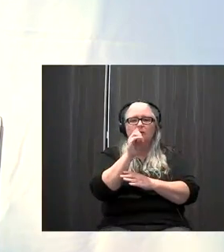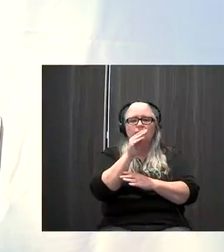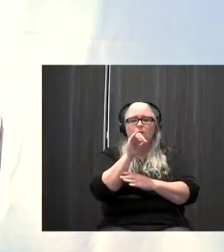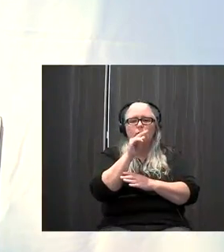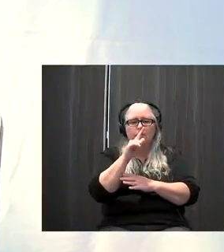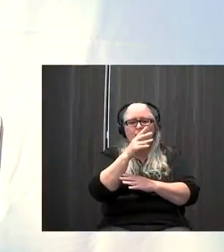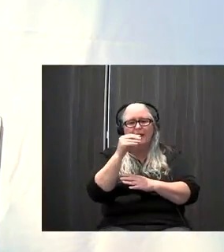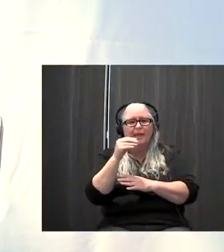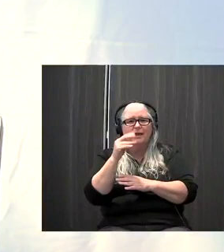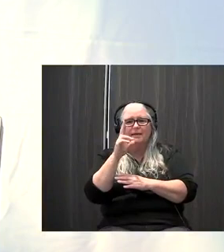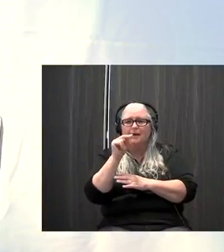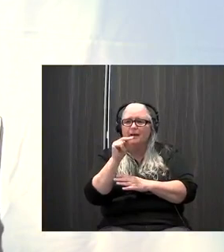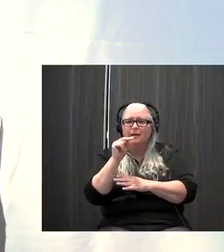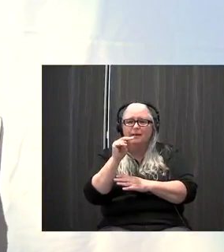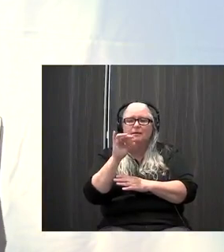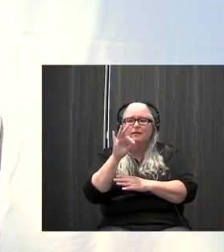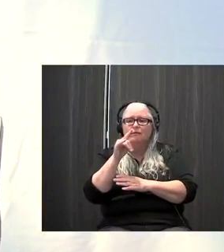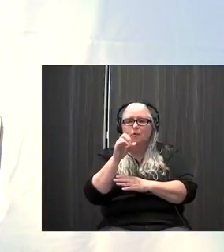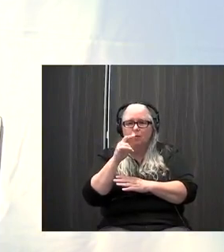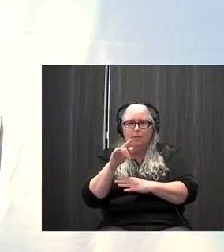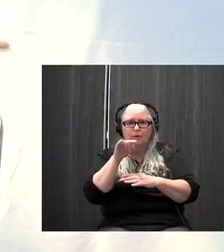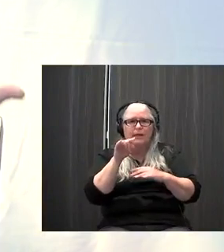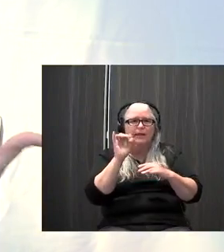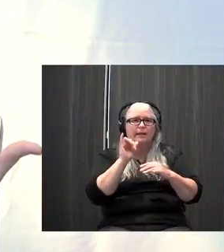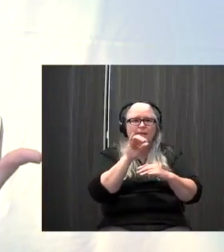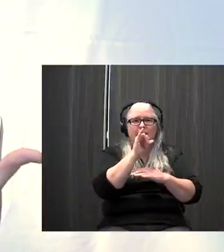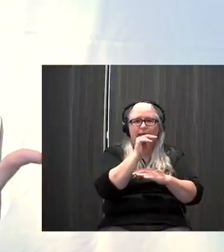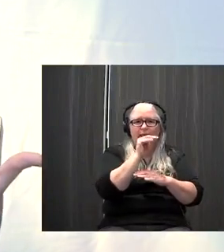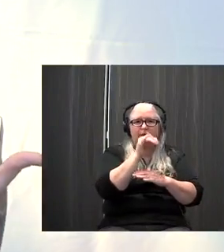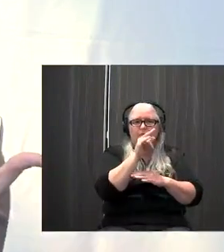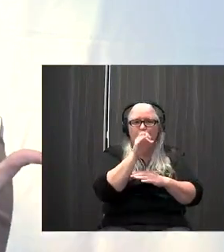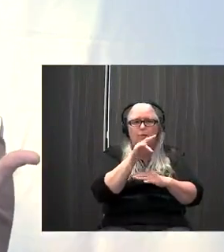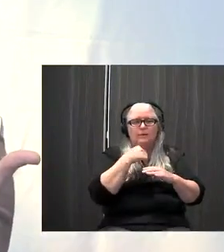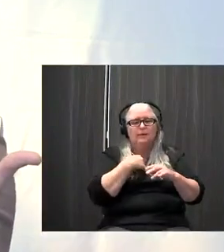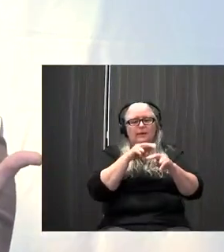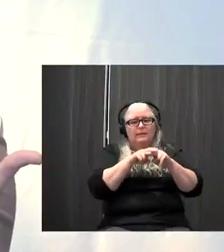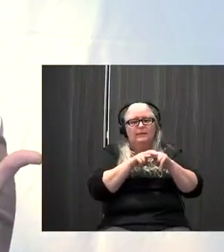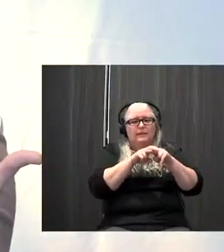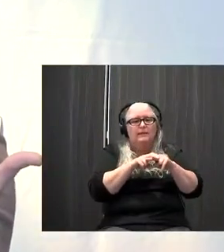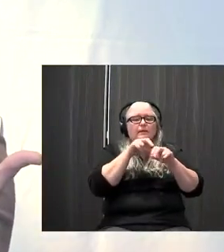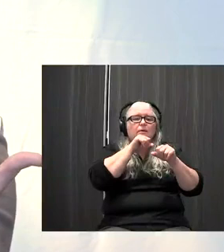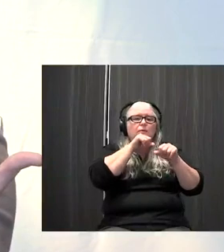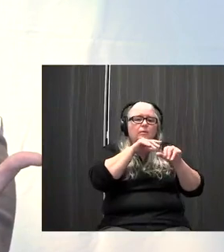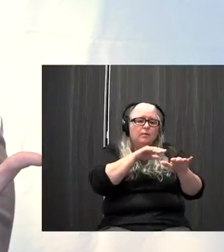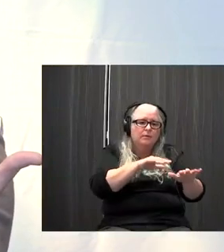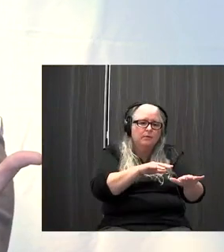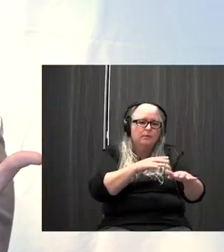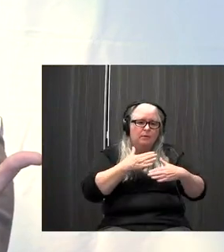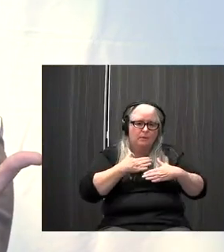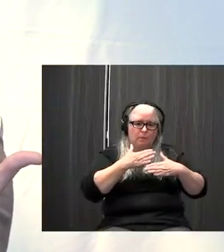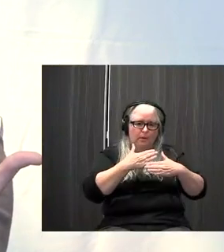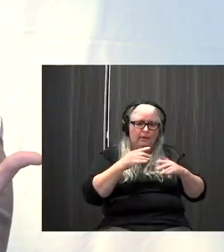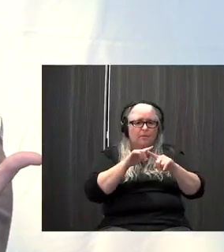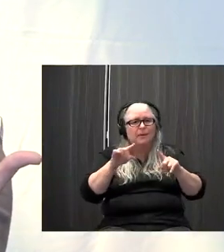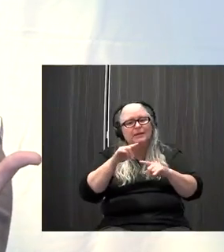that we did, that's more of a formal practice. That's kind of a seated practice. But the informal practice is like the teeth brushing, you know, habit chunking, where you